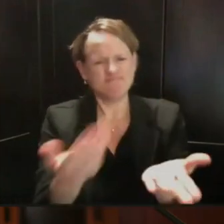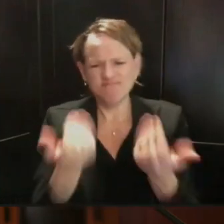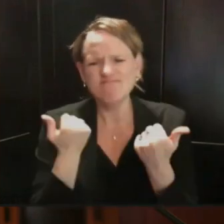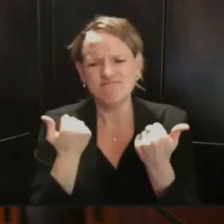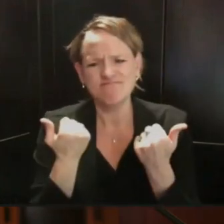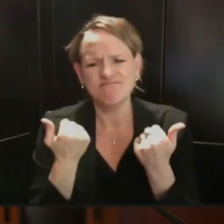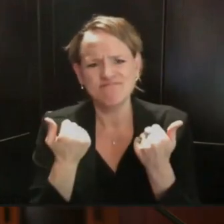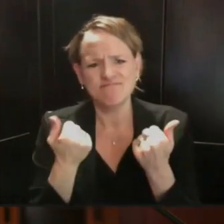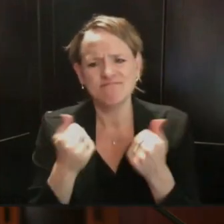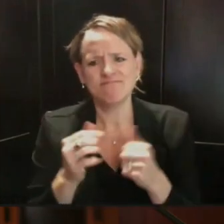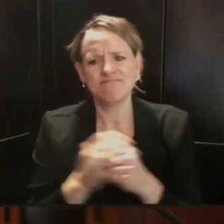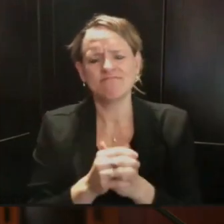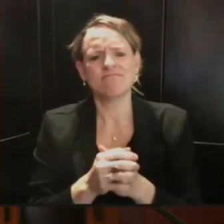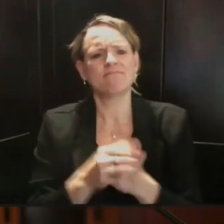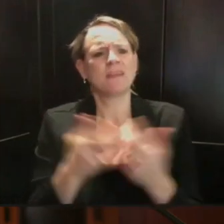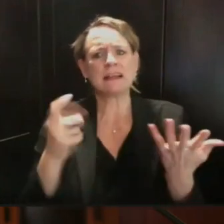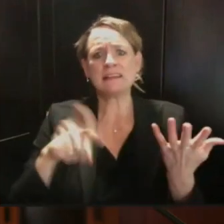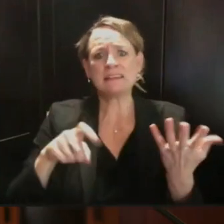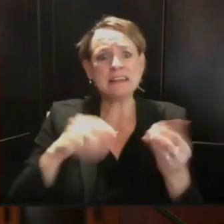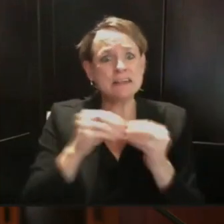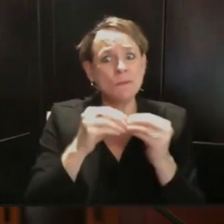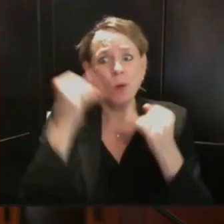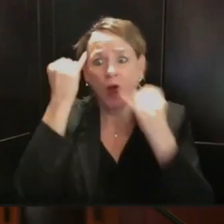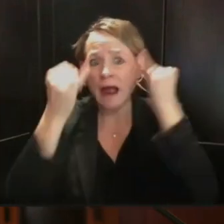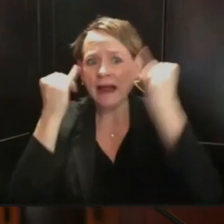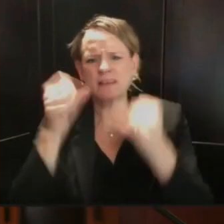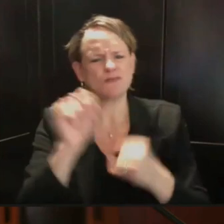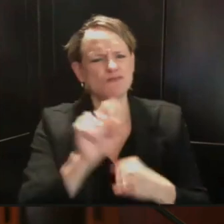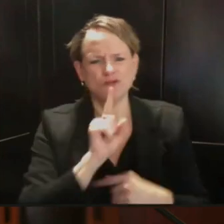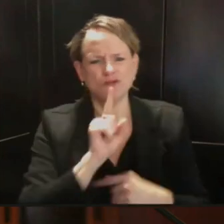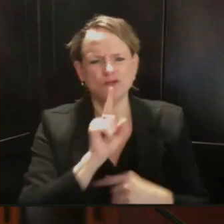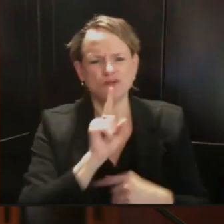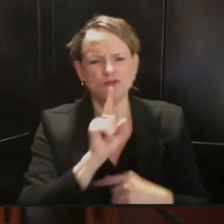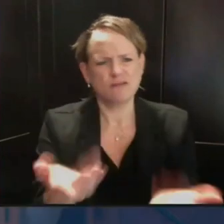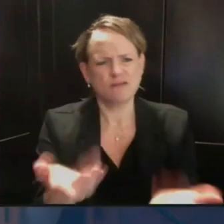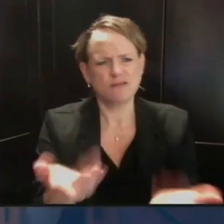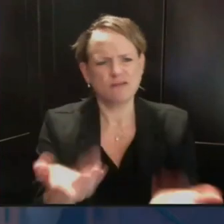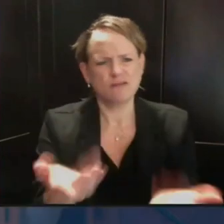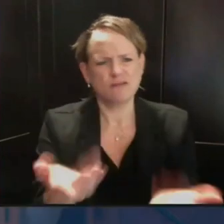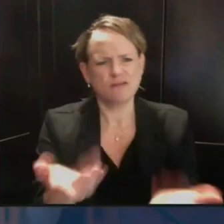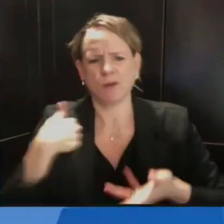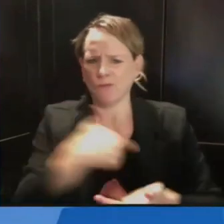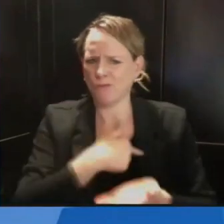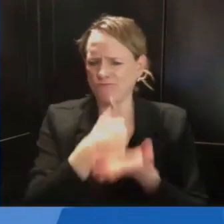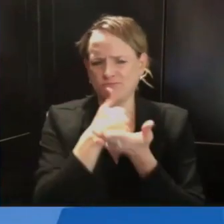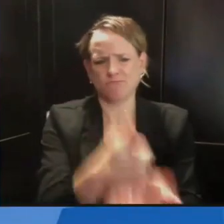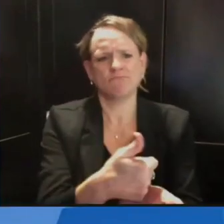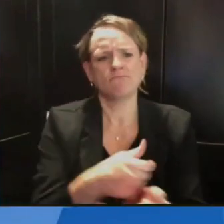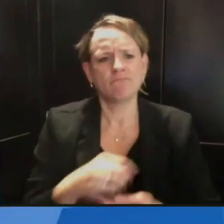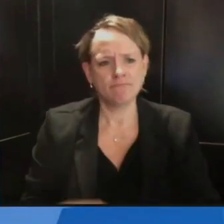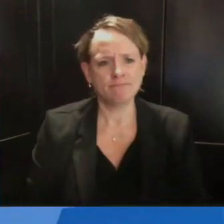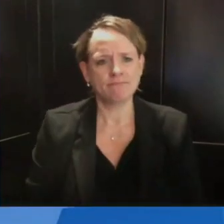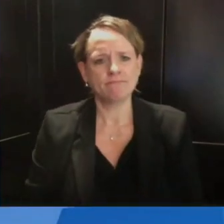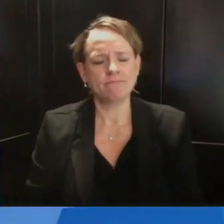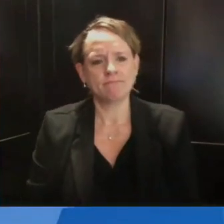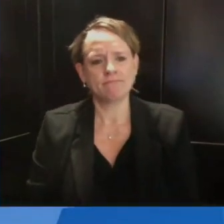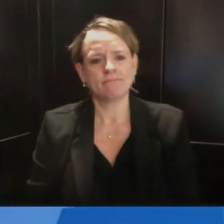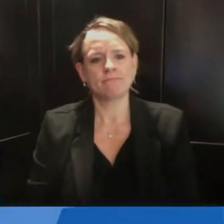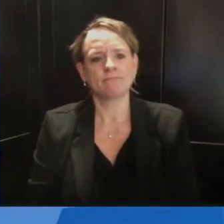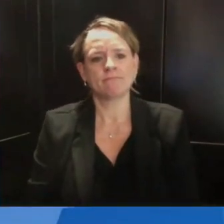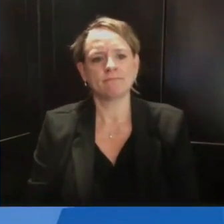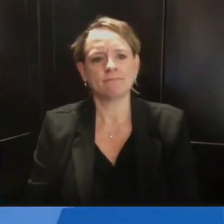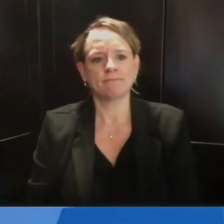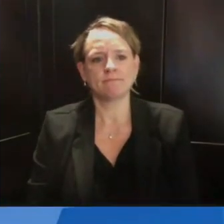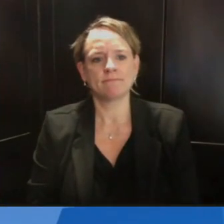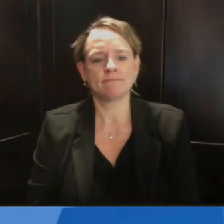always ready and available to do that kind of work as well. Thank you, Casey. Now to Jeremy Nichols from NBC